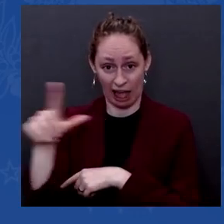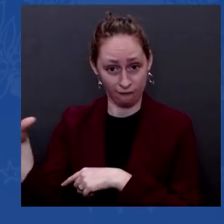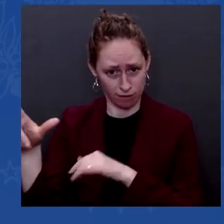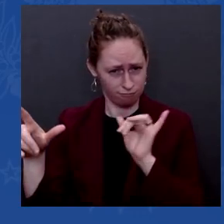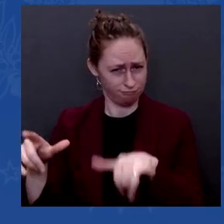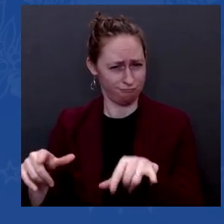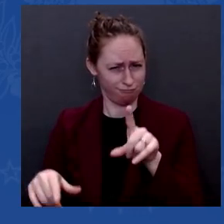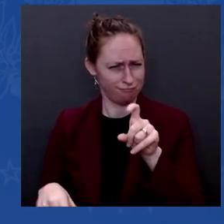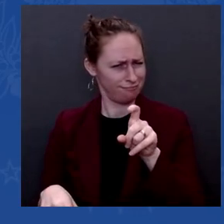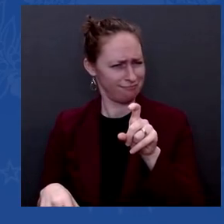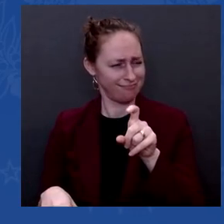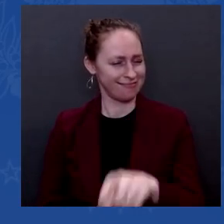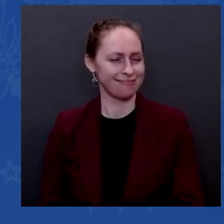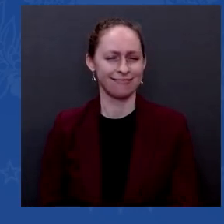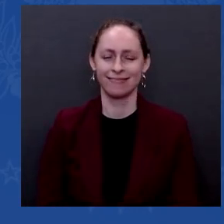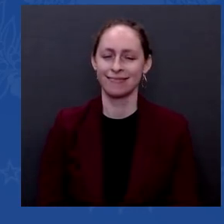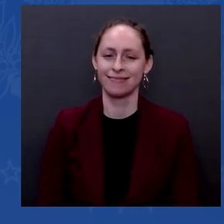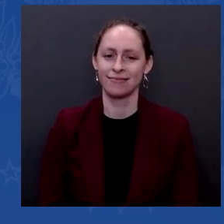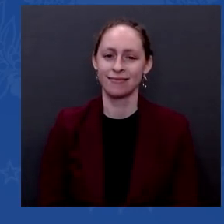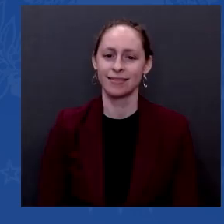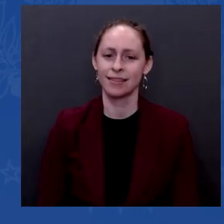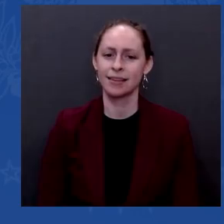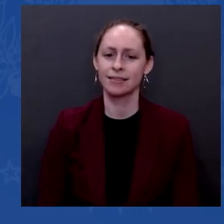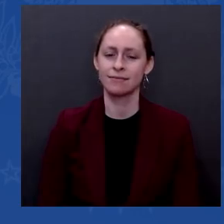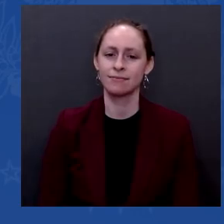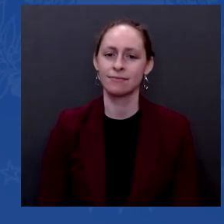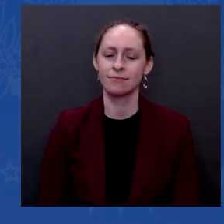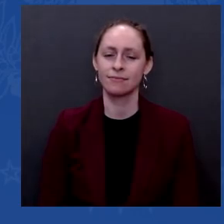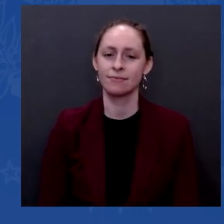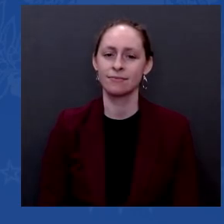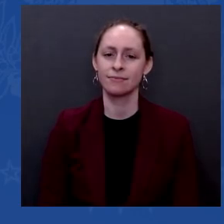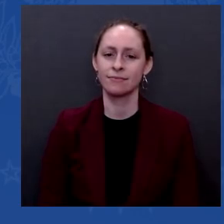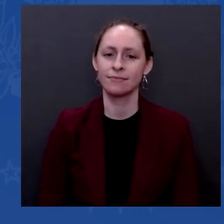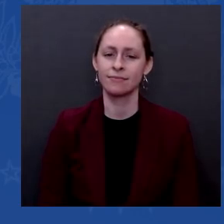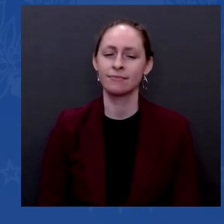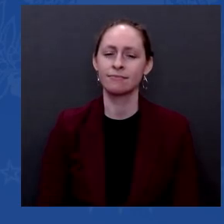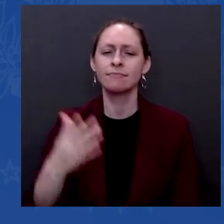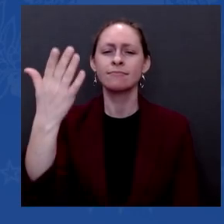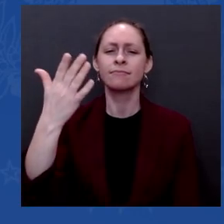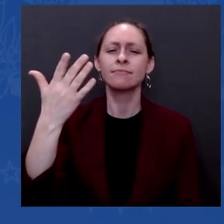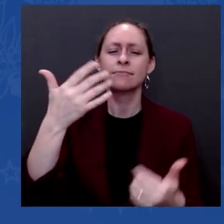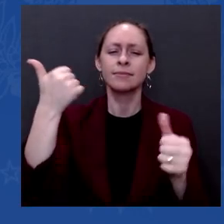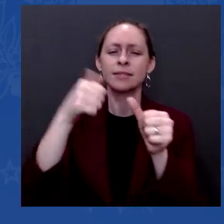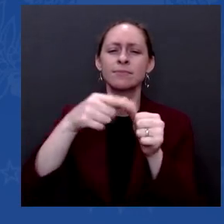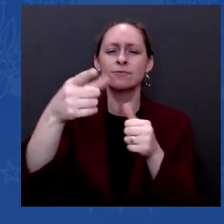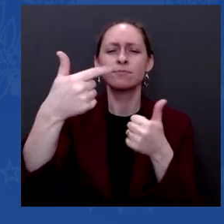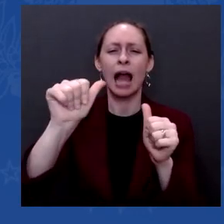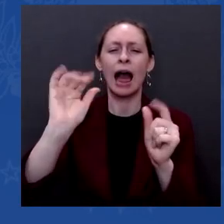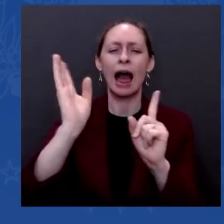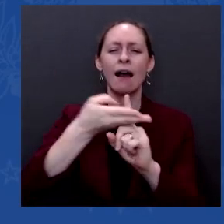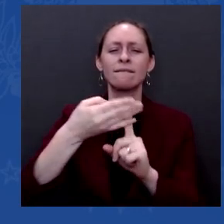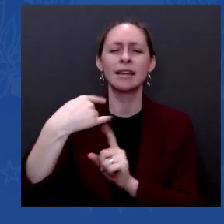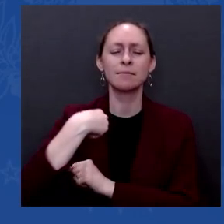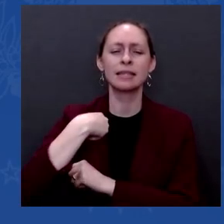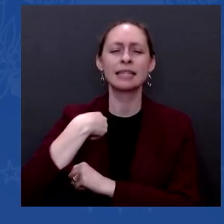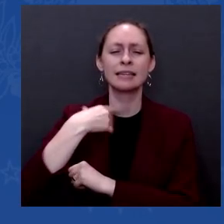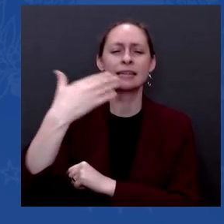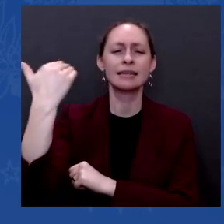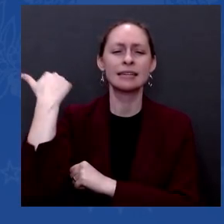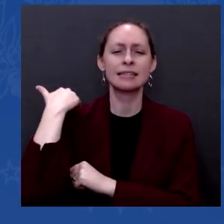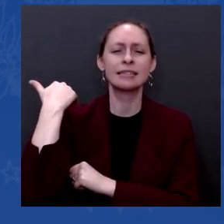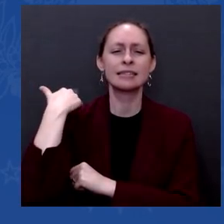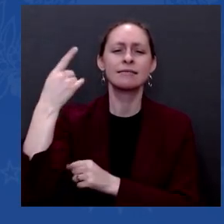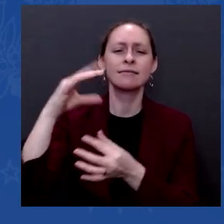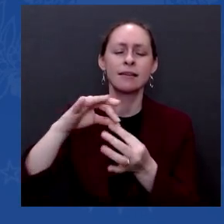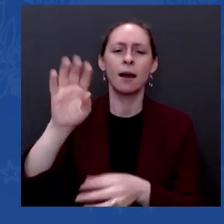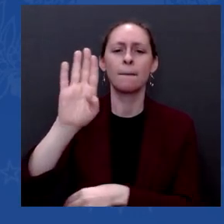I am Bernie Sanders. I'm not. I like him, but I'm not Bernie Sanders. I'm not